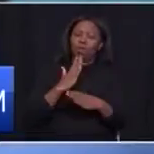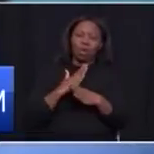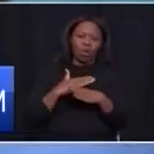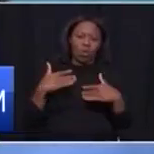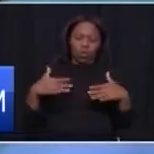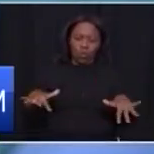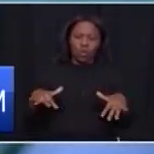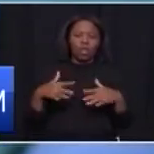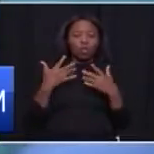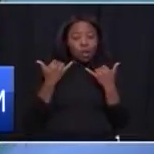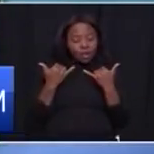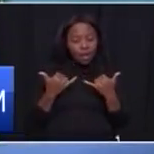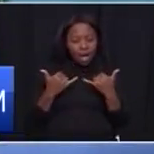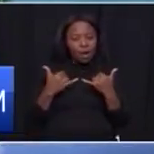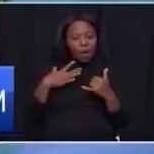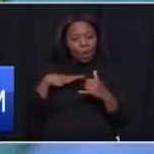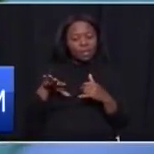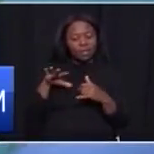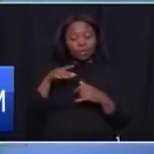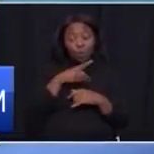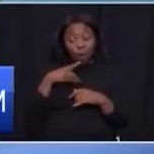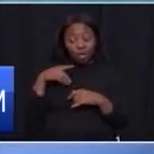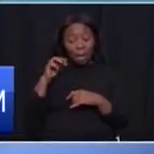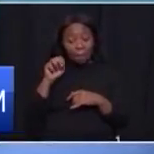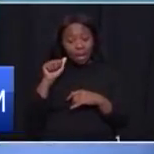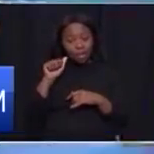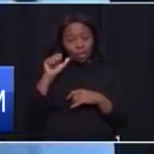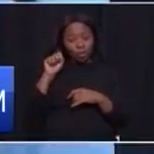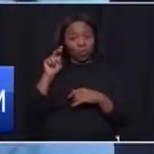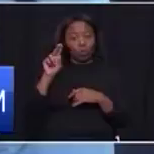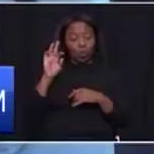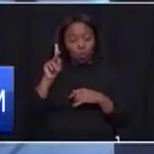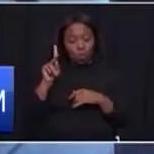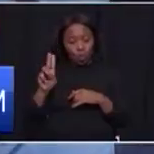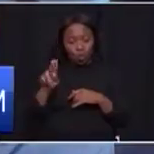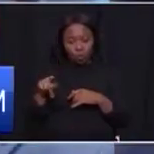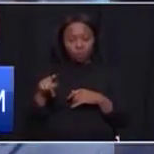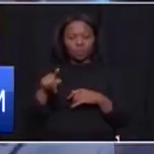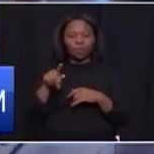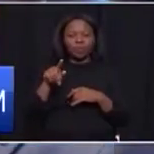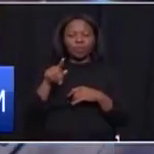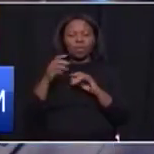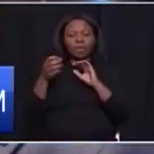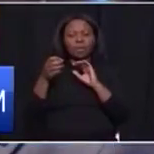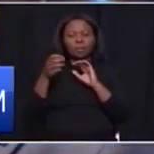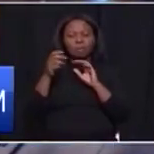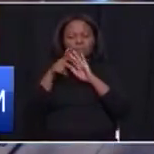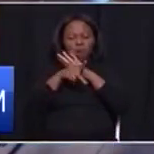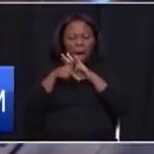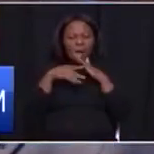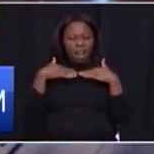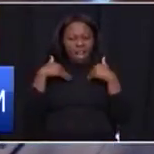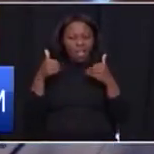But I also want you, Dr. Masuku, to publish the performance of all primary health care facilities